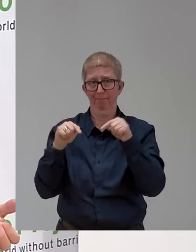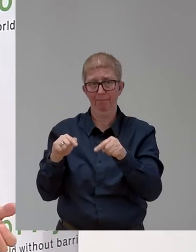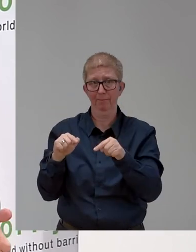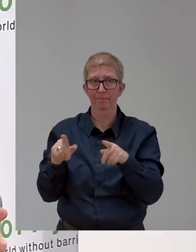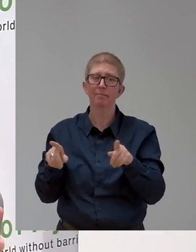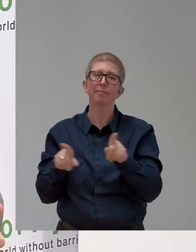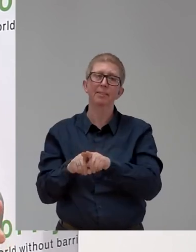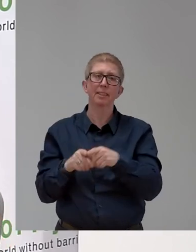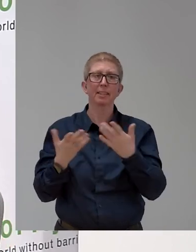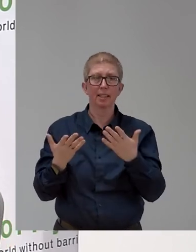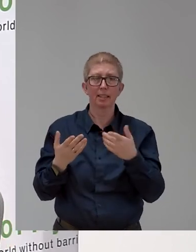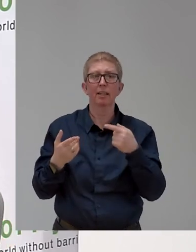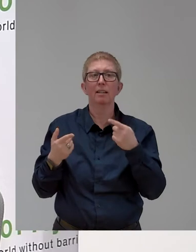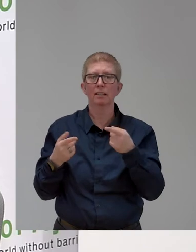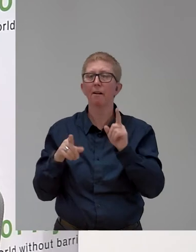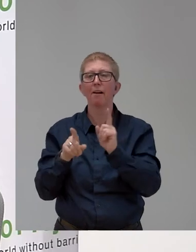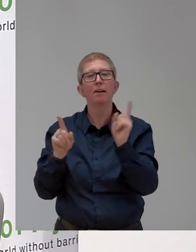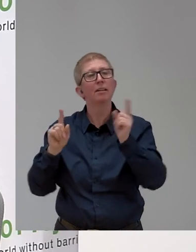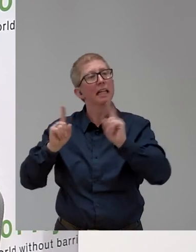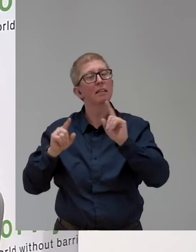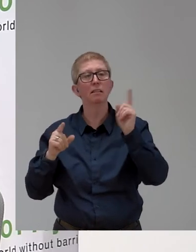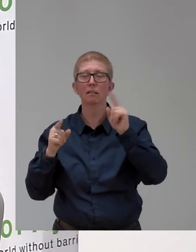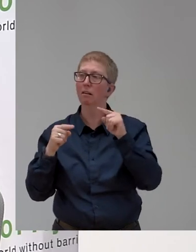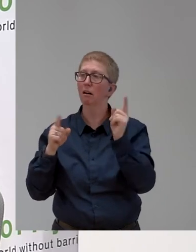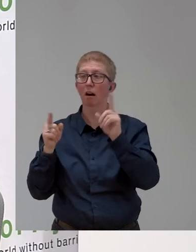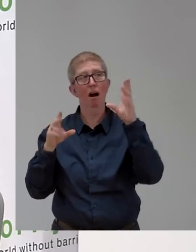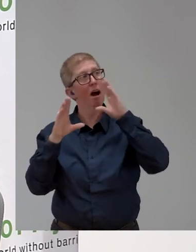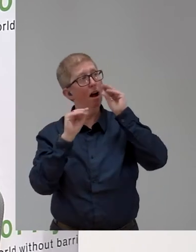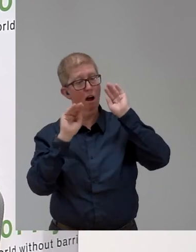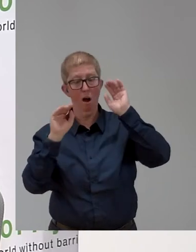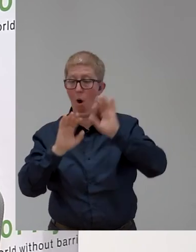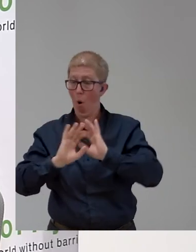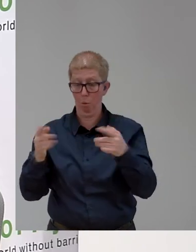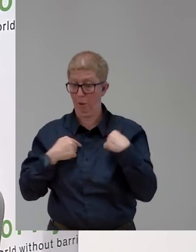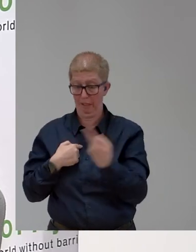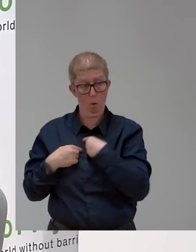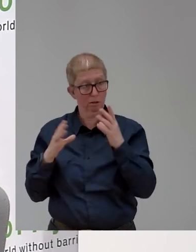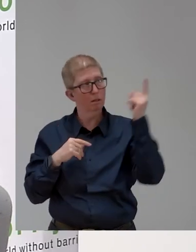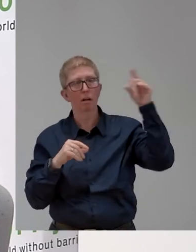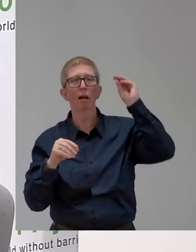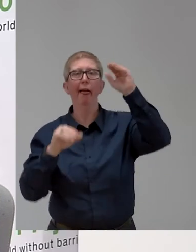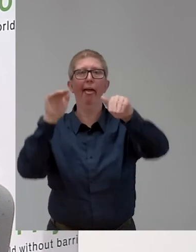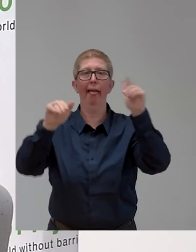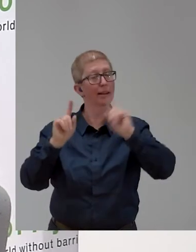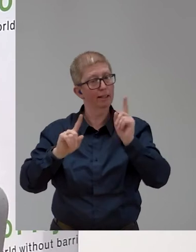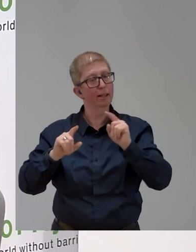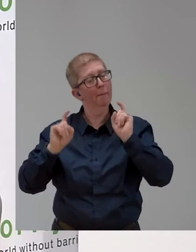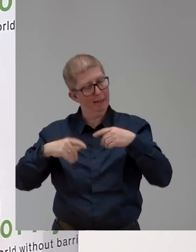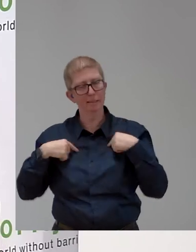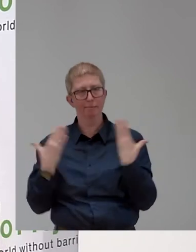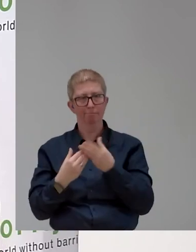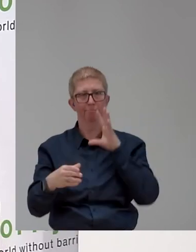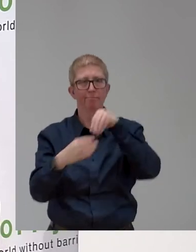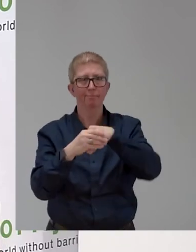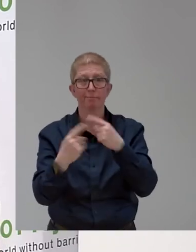without us. So meaning in finding solutions means to include persons with